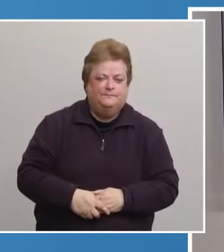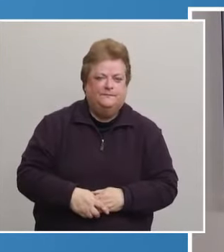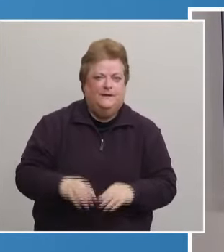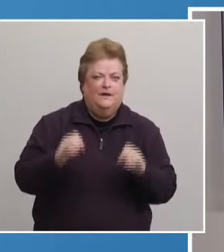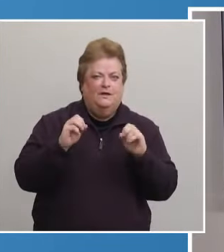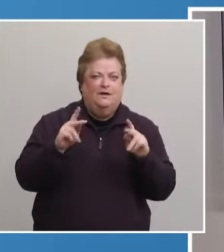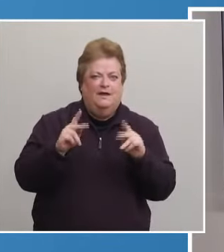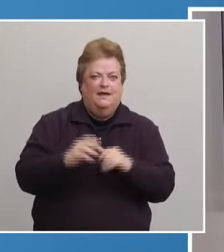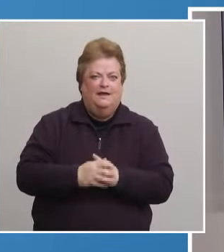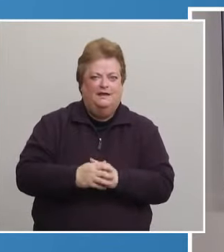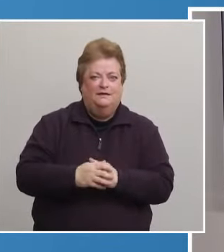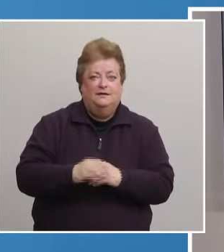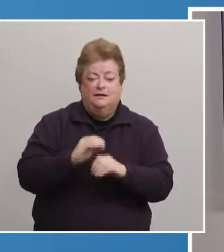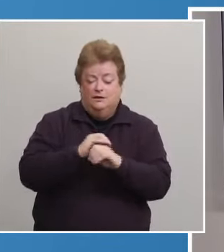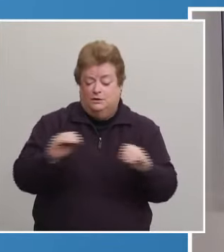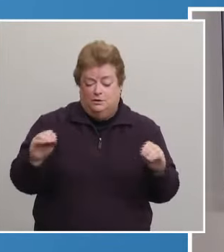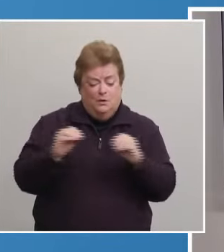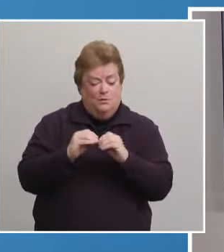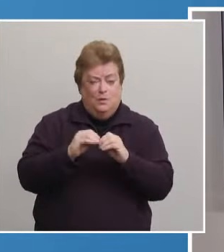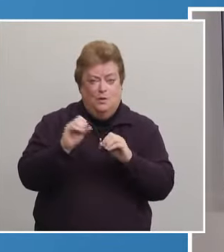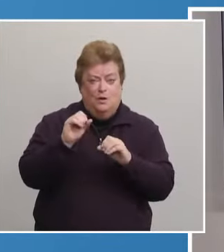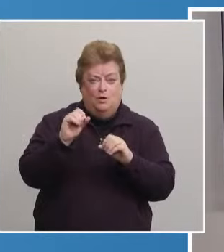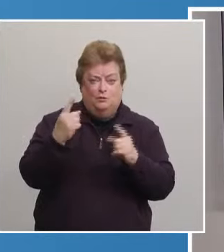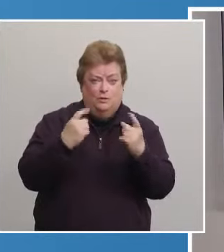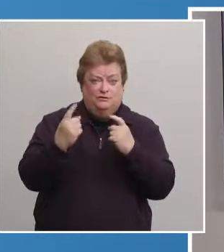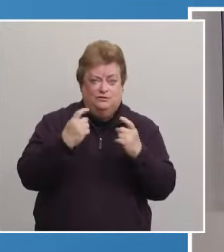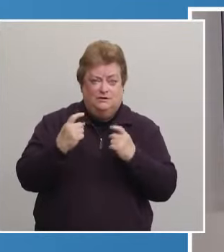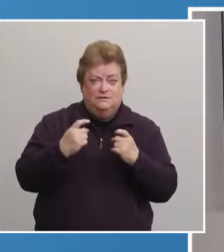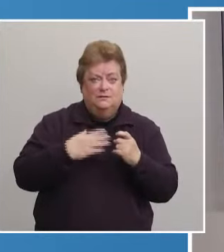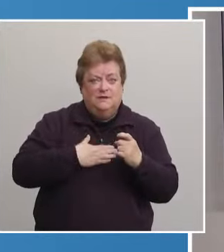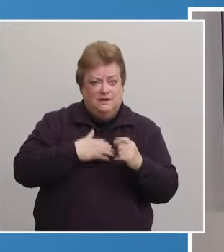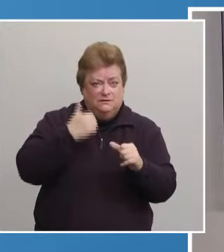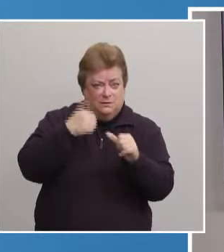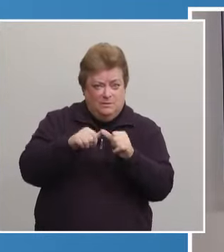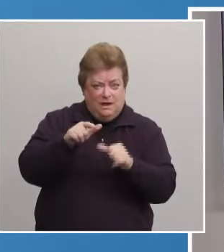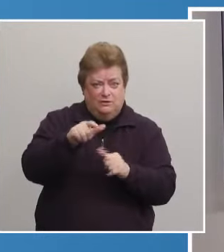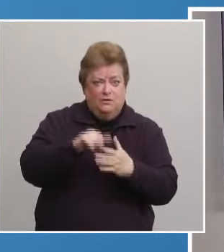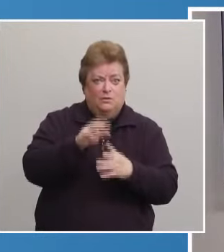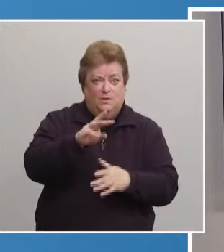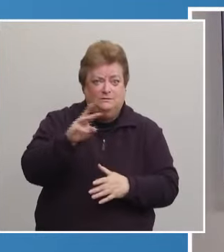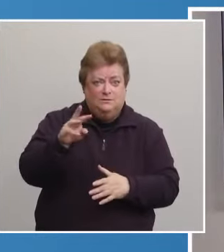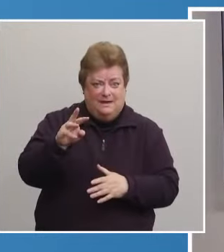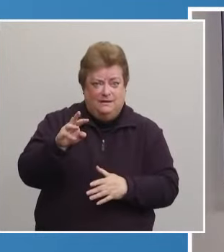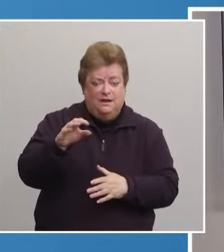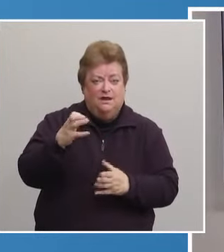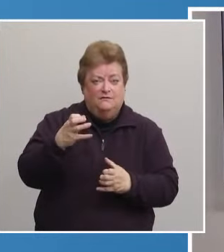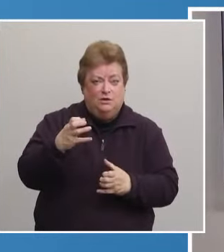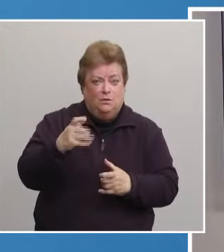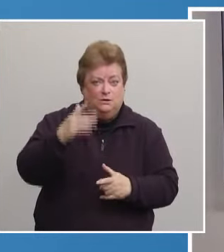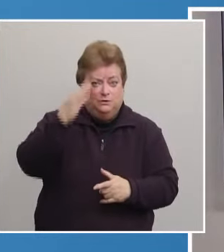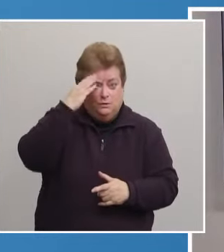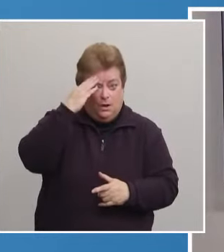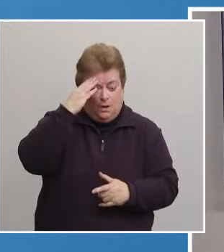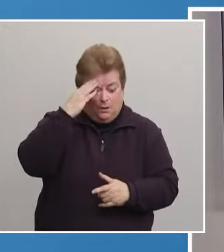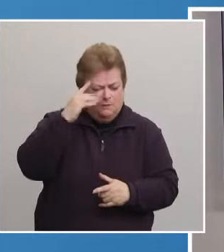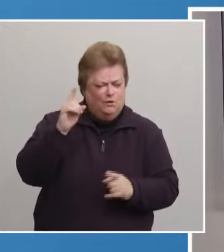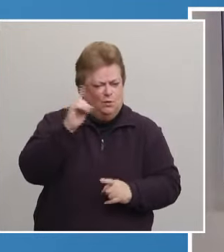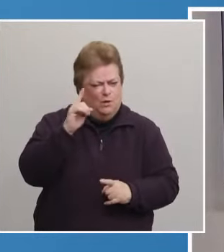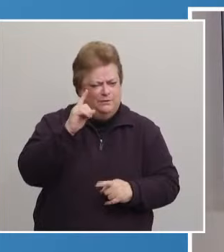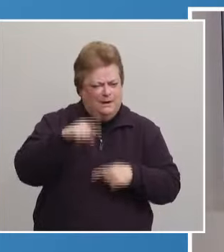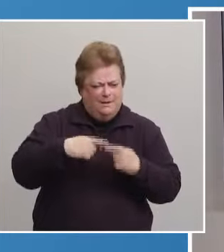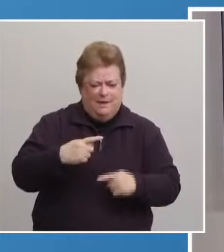Okay. Well, if there are no further questions, please allow me to remind you that the website where you can go, if you two are wondering, where's me,